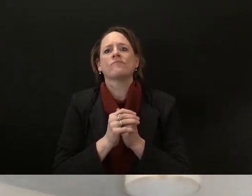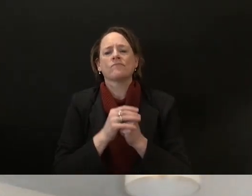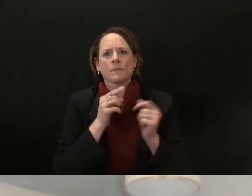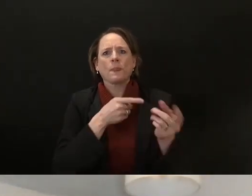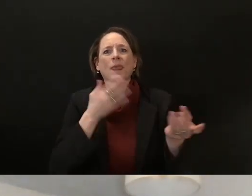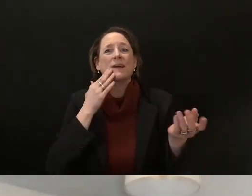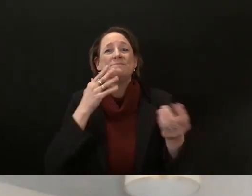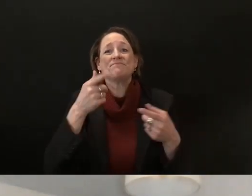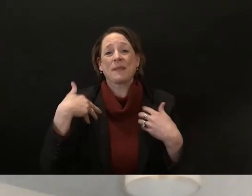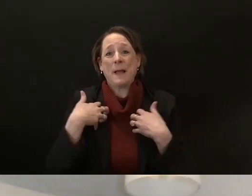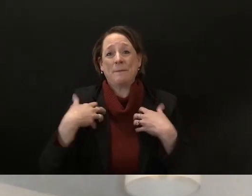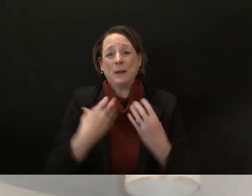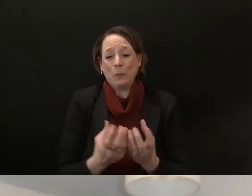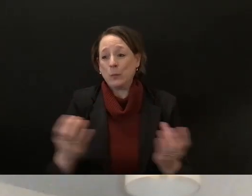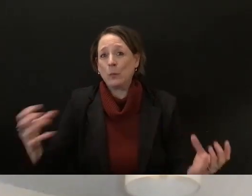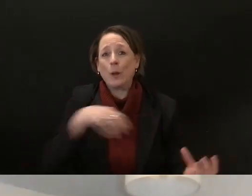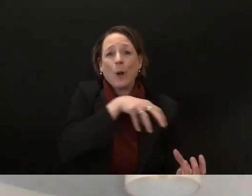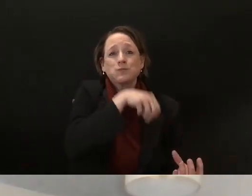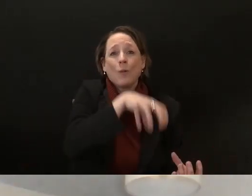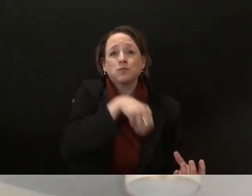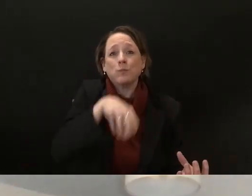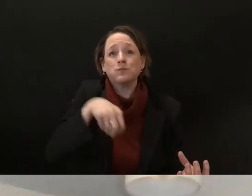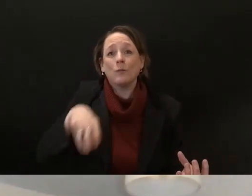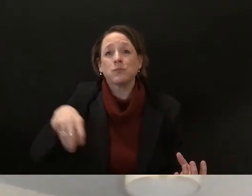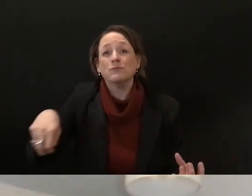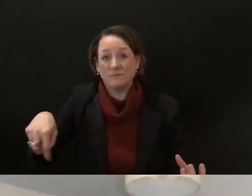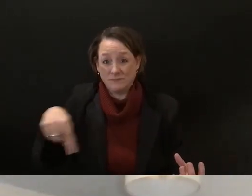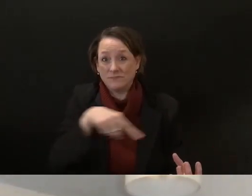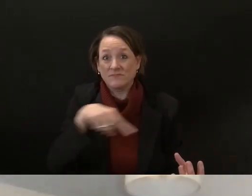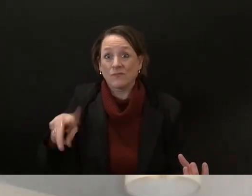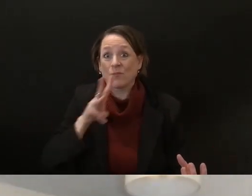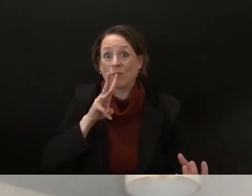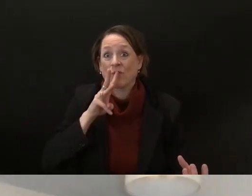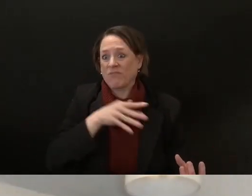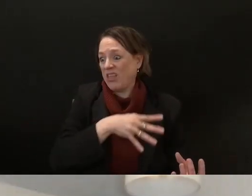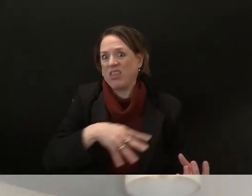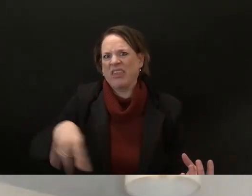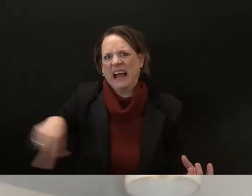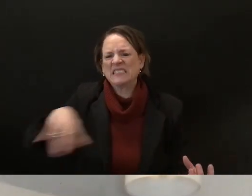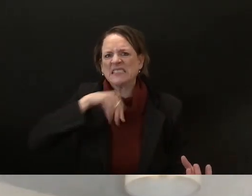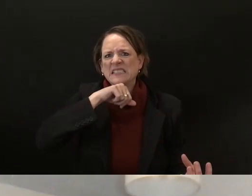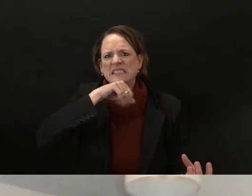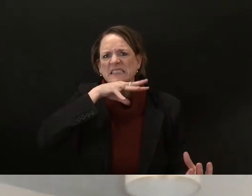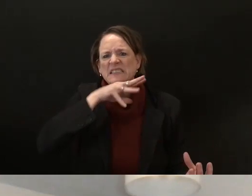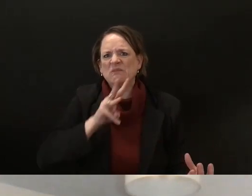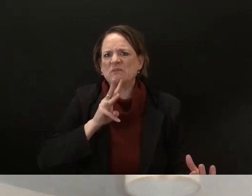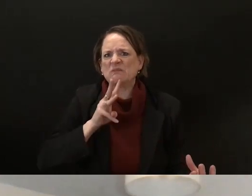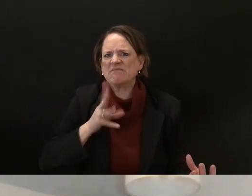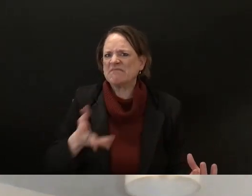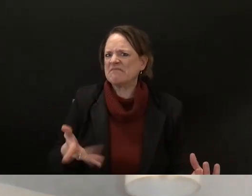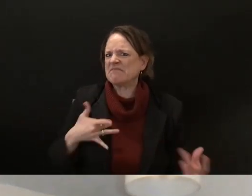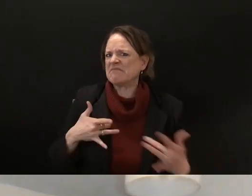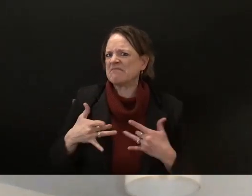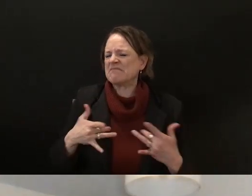and what that's doing to our waterways uh especially not even to mention what that does to our local family-run farms um